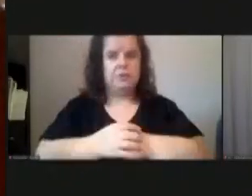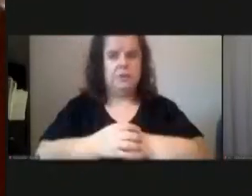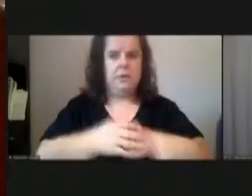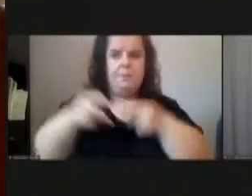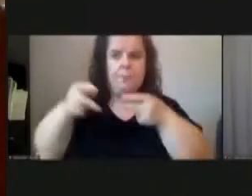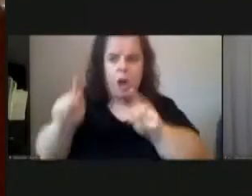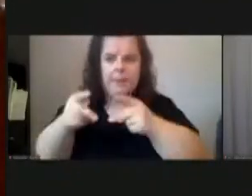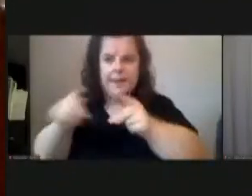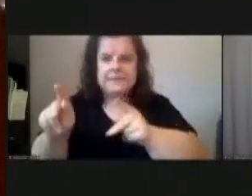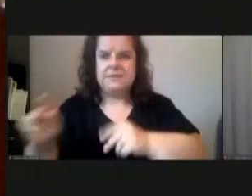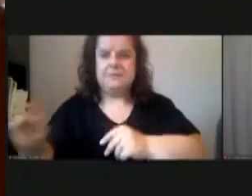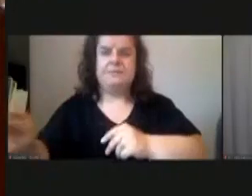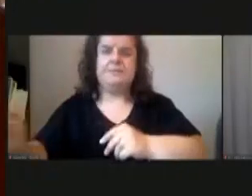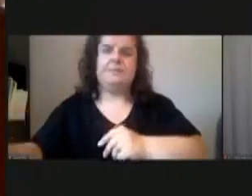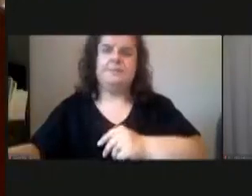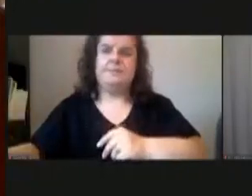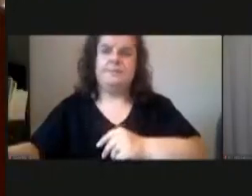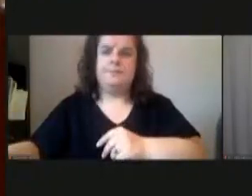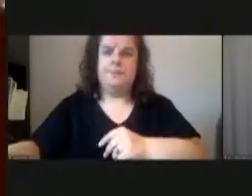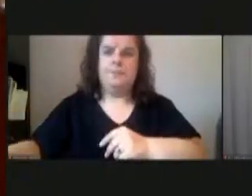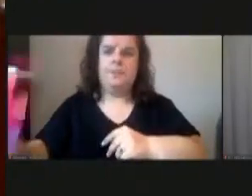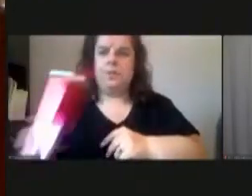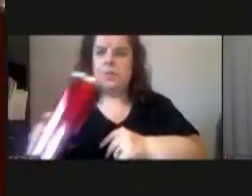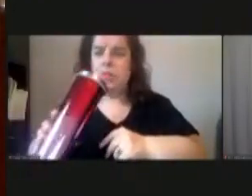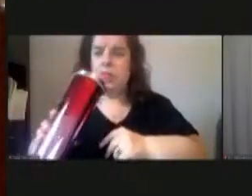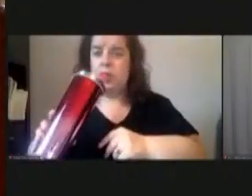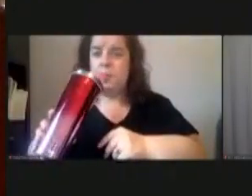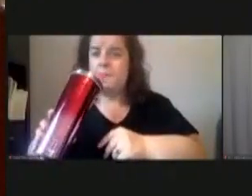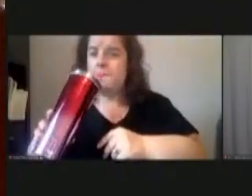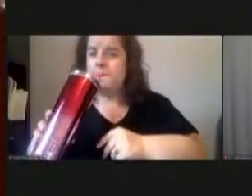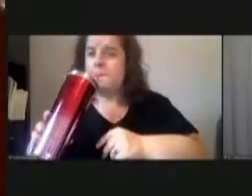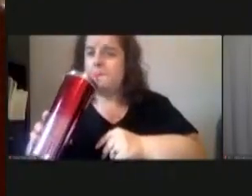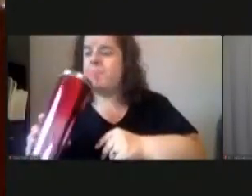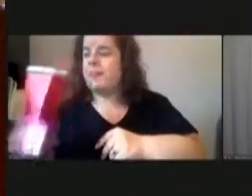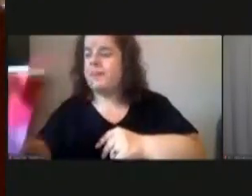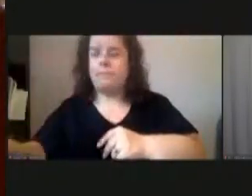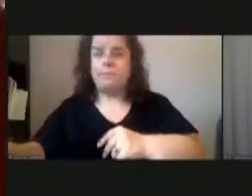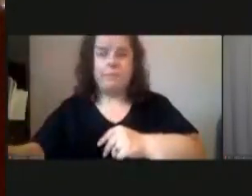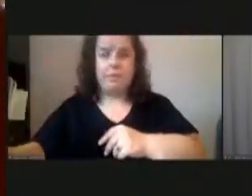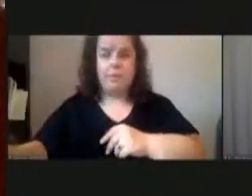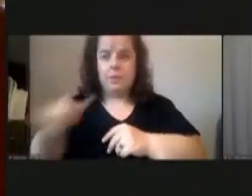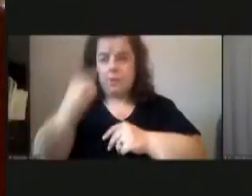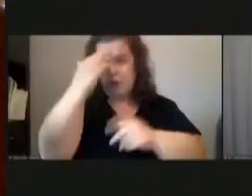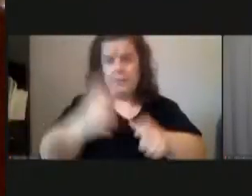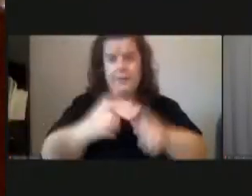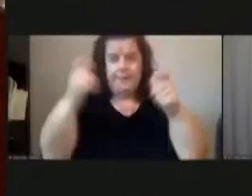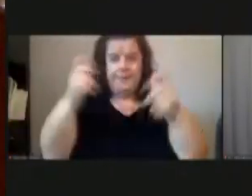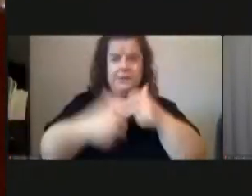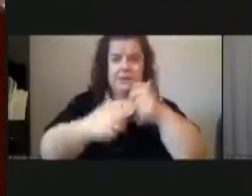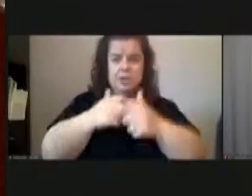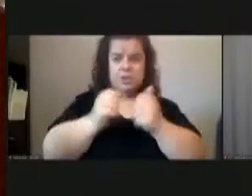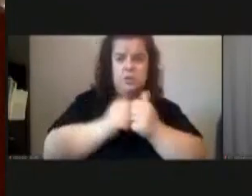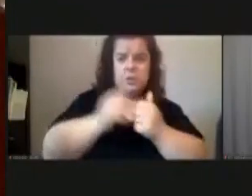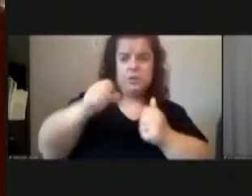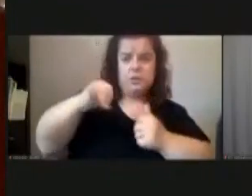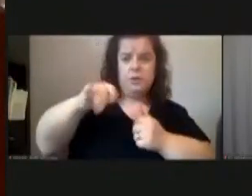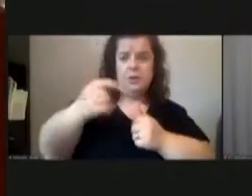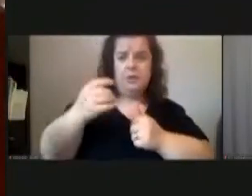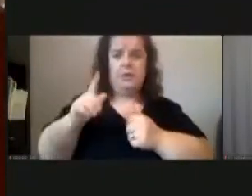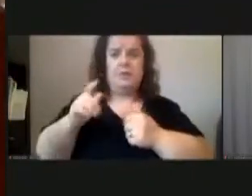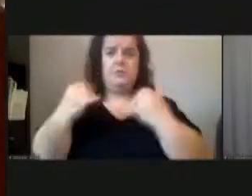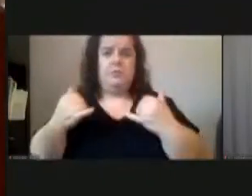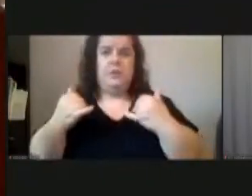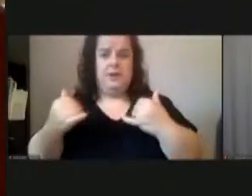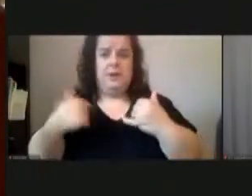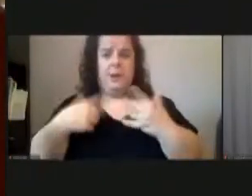um we have you know the big there's a huge issue with the dynamo squirrel little dynamo's right now and i want to thank